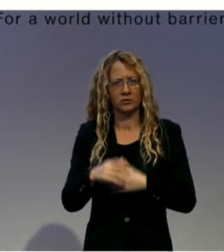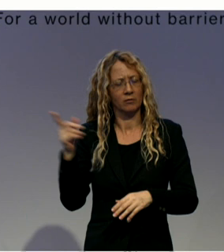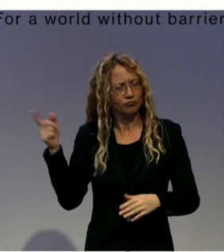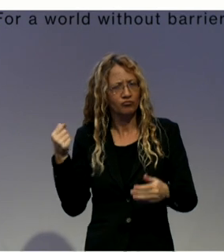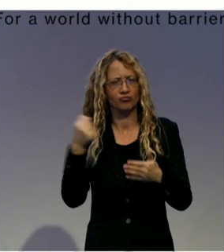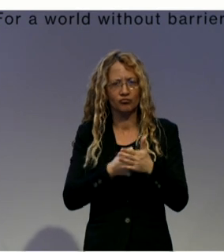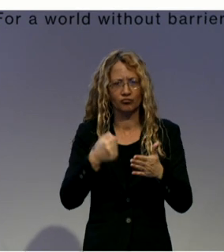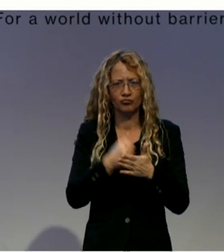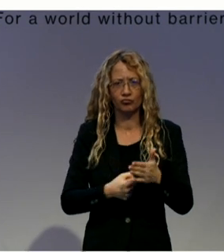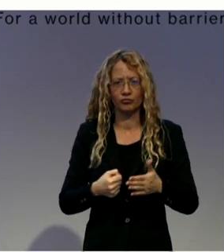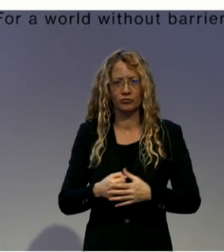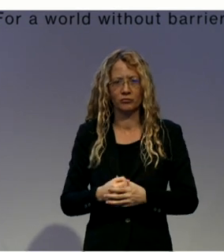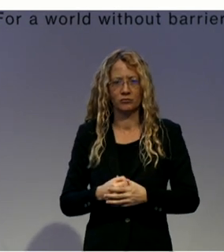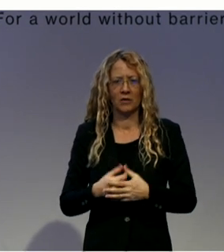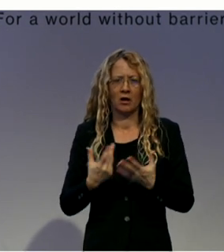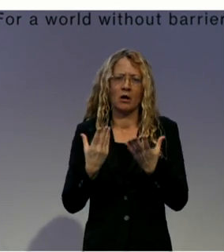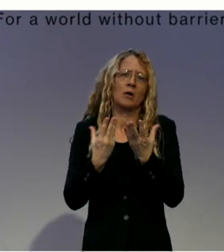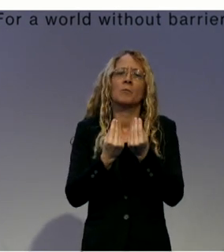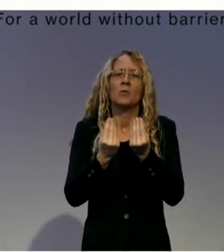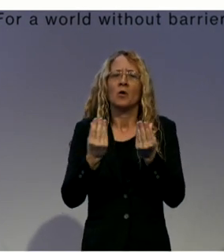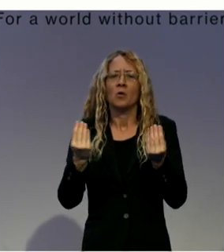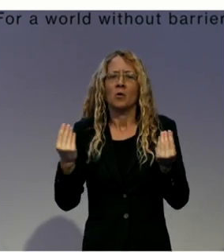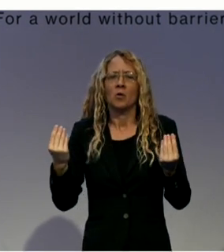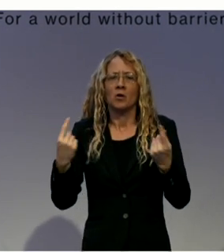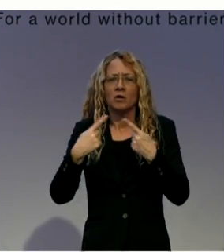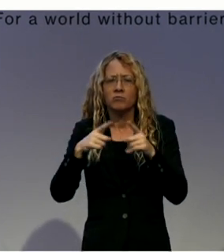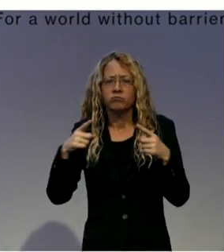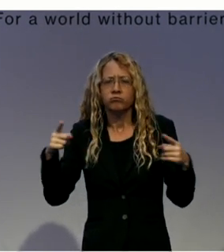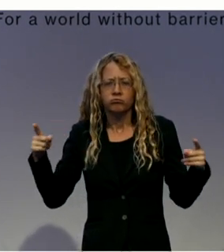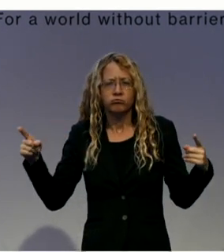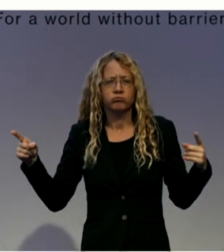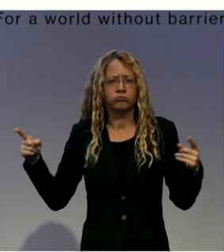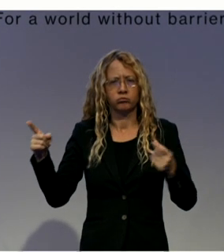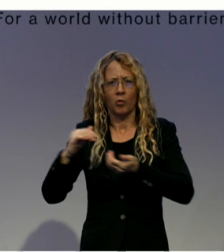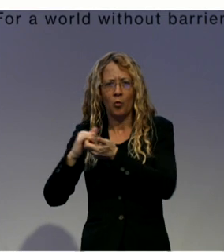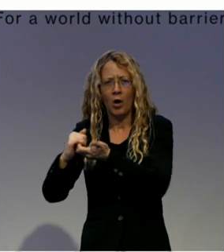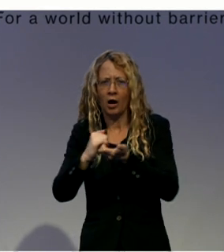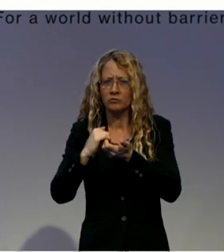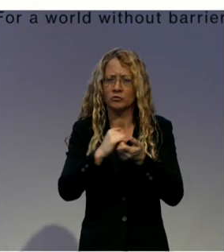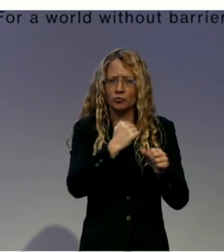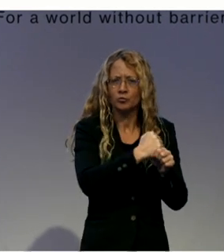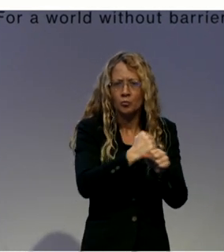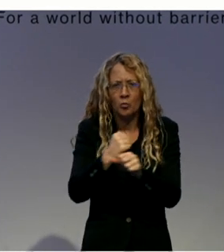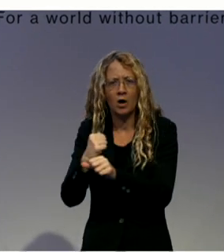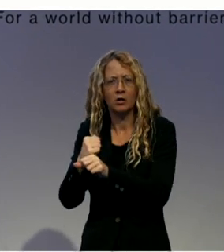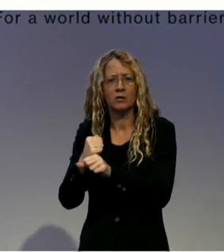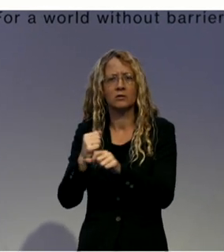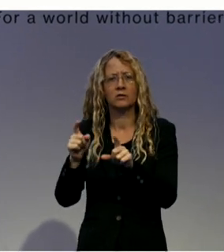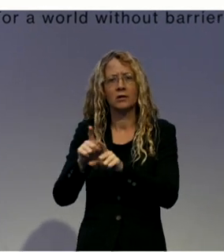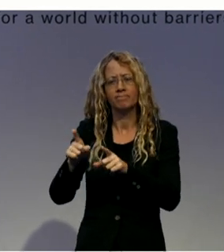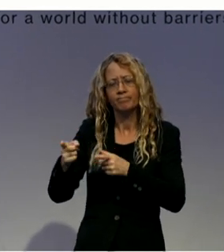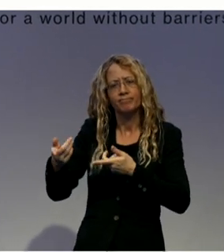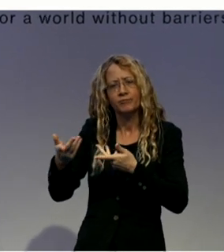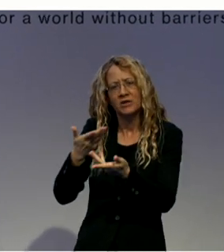He might talk about it, but there are many. And which is also interesting, he is a consultant to the Andoran government on the